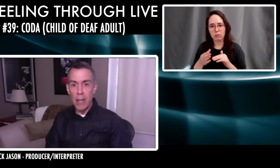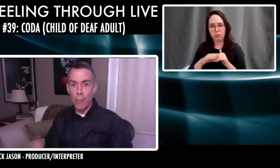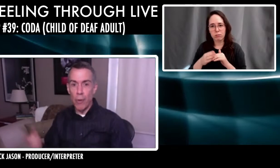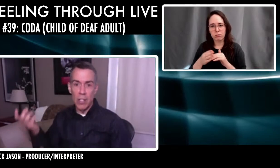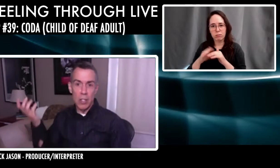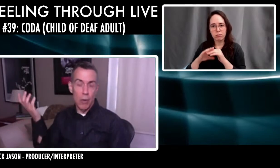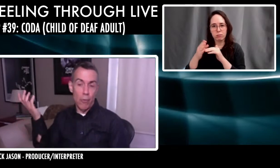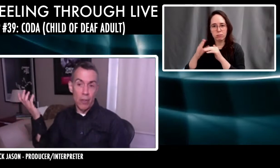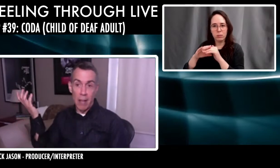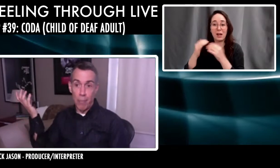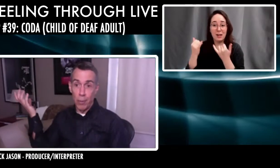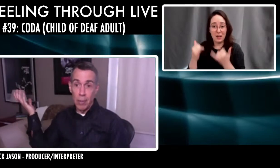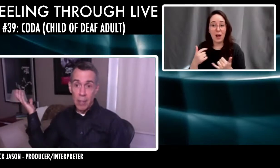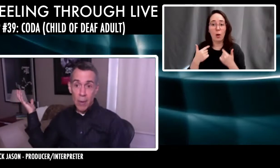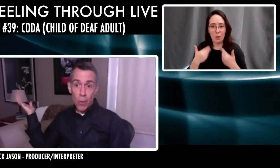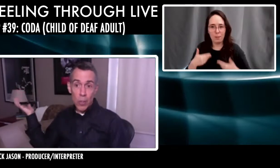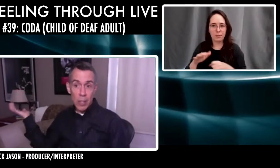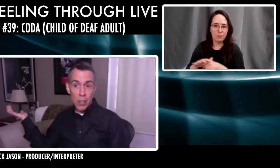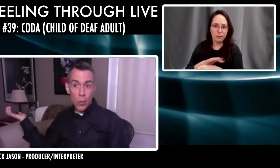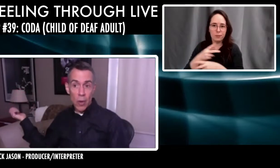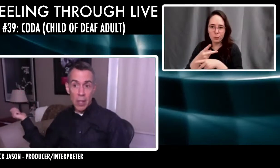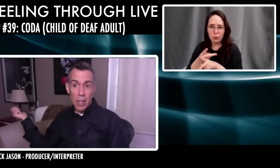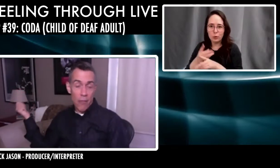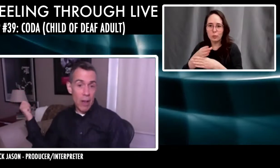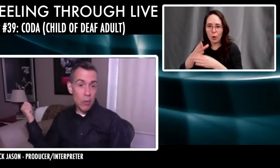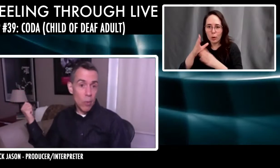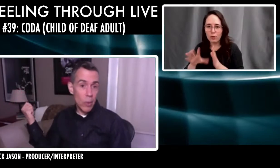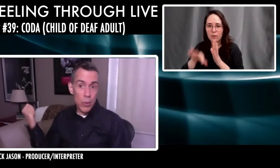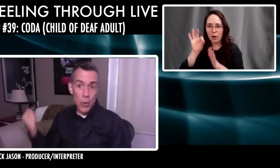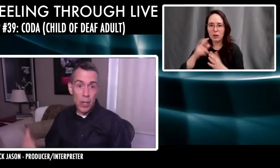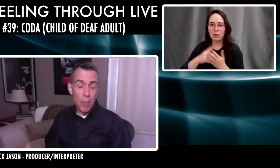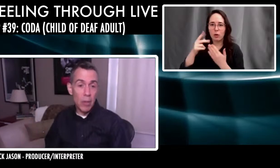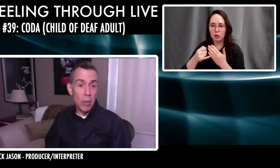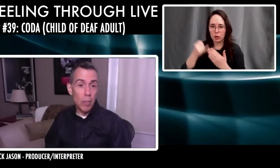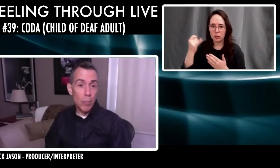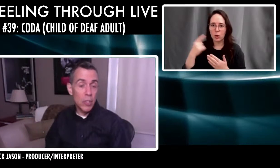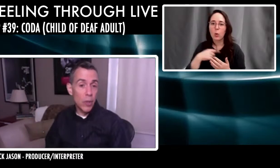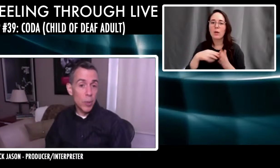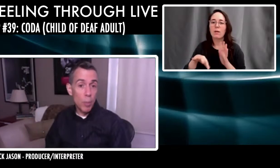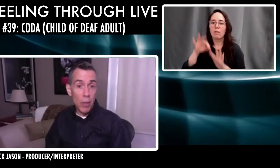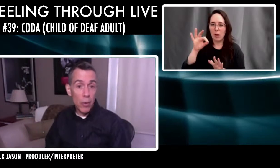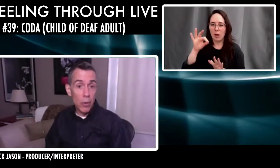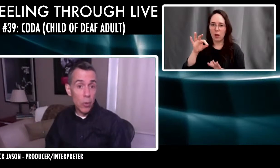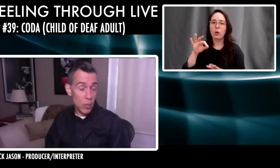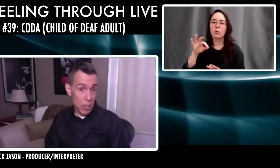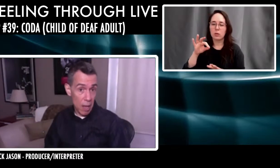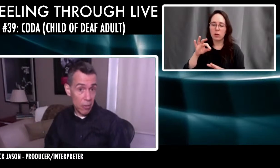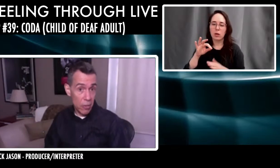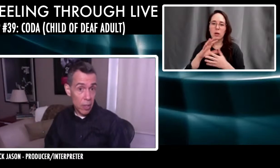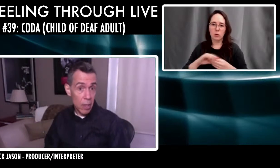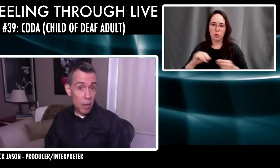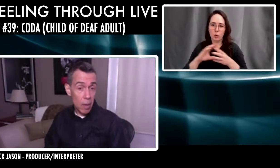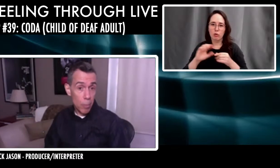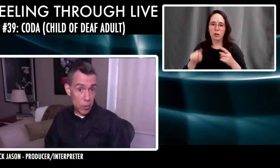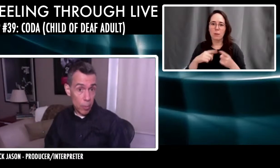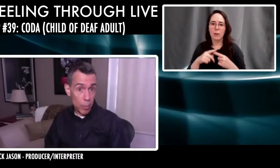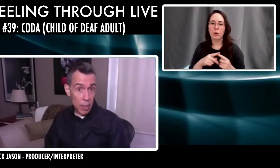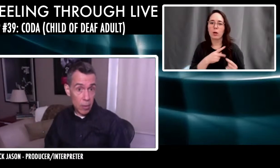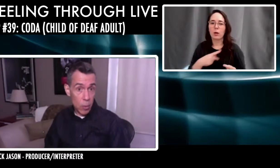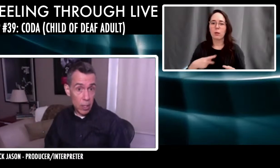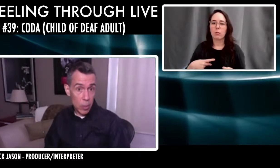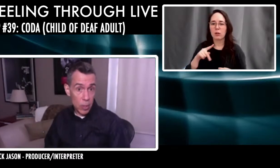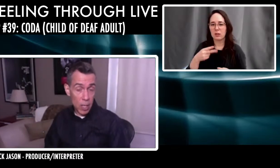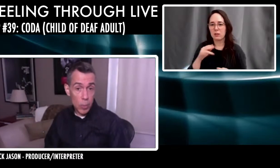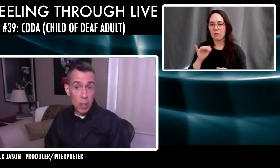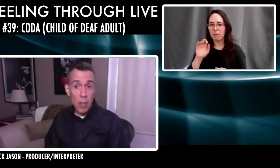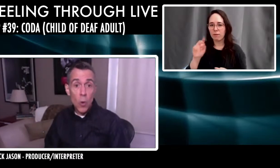partner finding projects. So for example, we're doing the story that I found when we were in New York about Prince Philip's mother, who was deaf, Prince Philip being